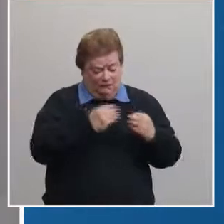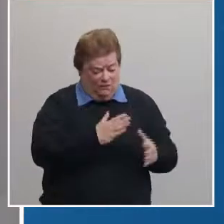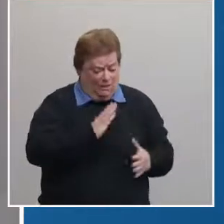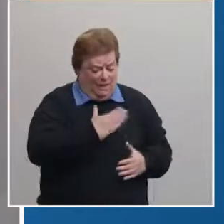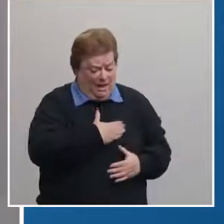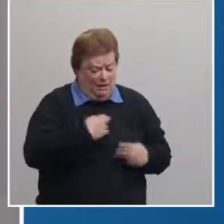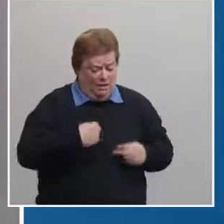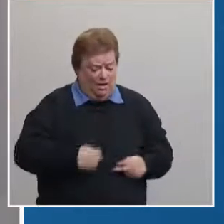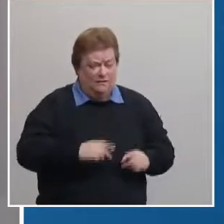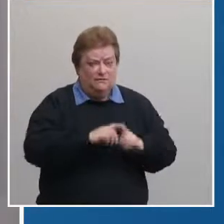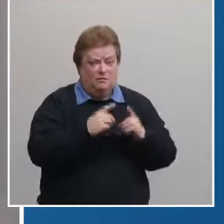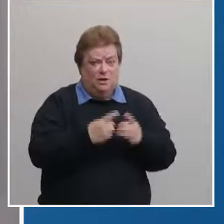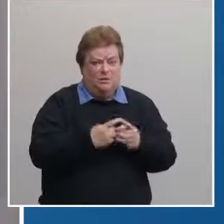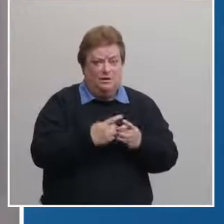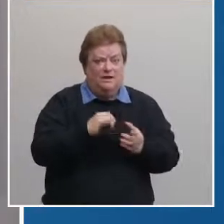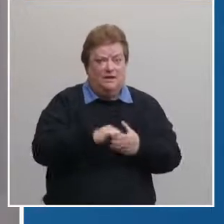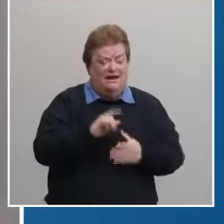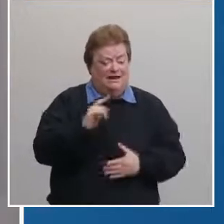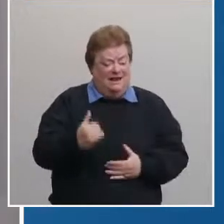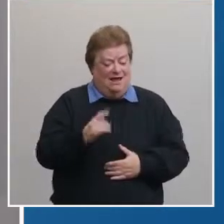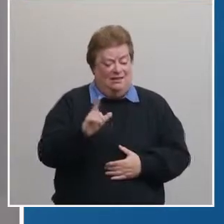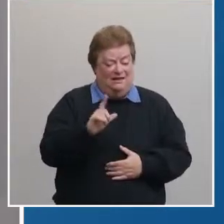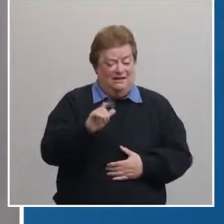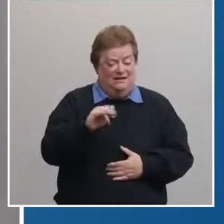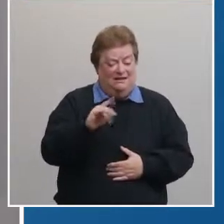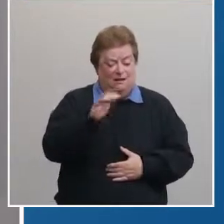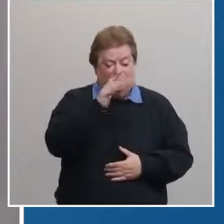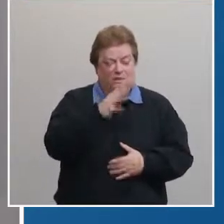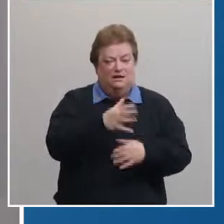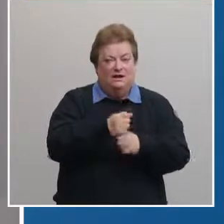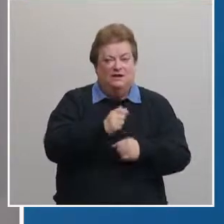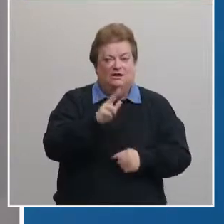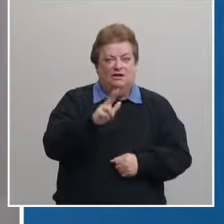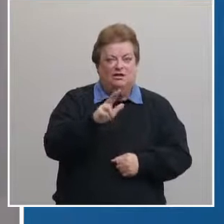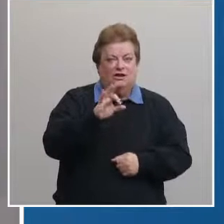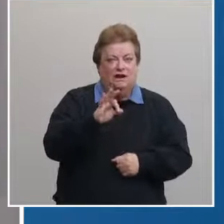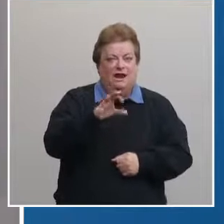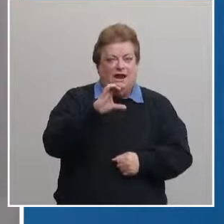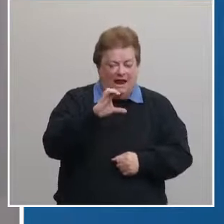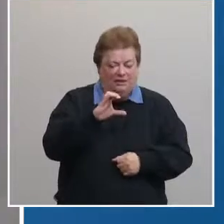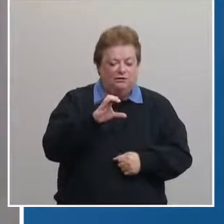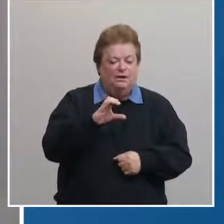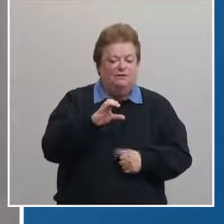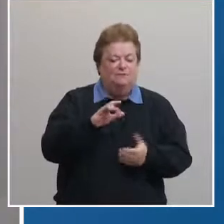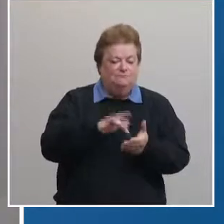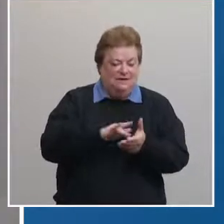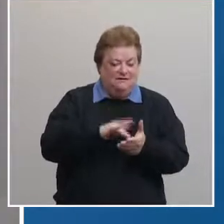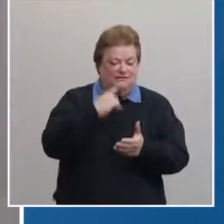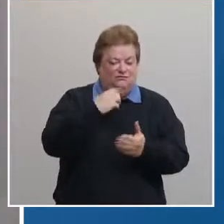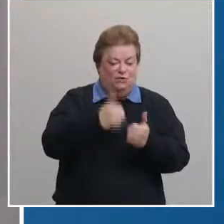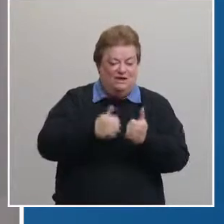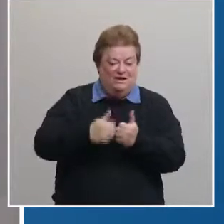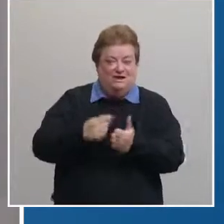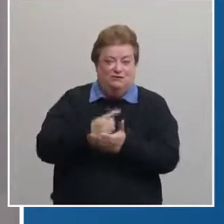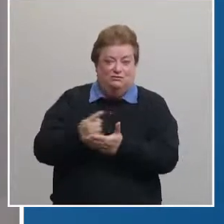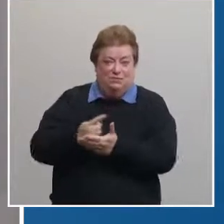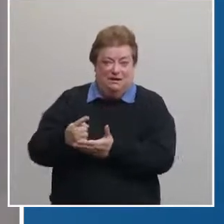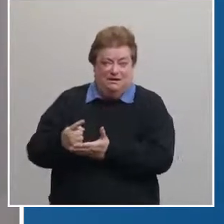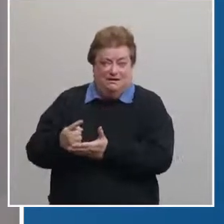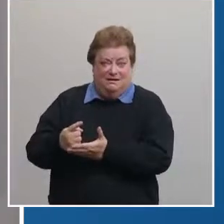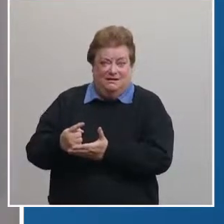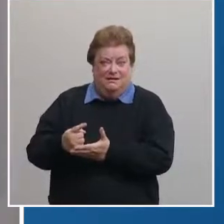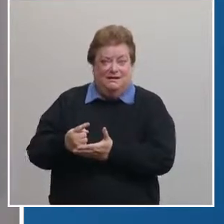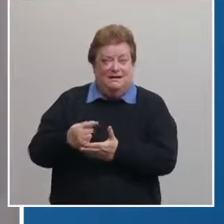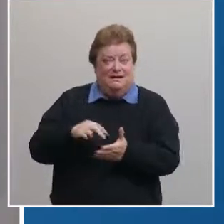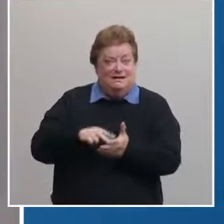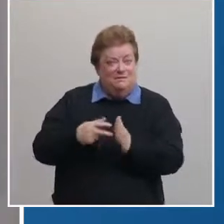foreseeable future Lincoln Lancaster can expect to receive 3,900 doses per week keep in mind that with nearly 300